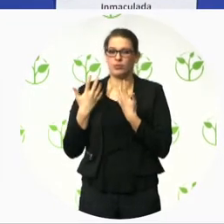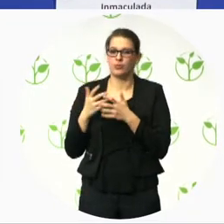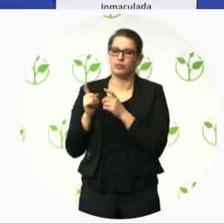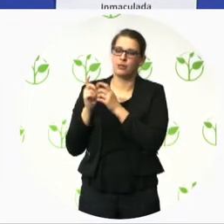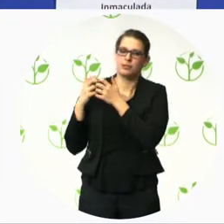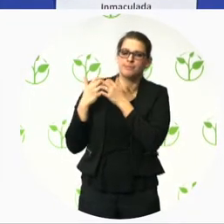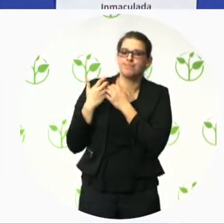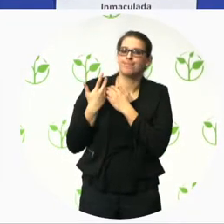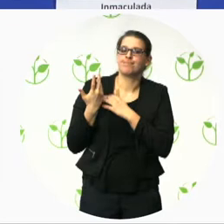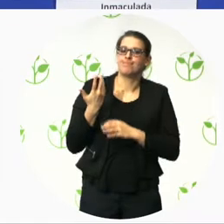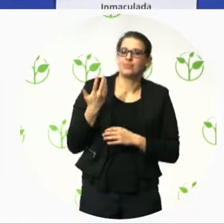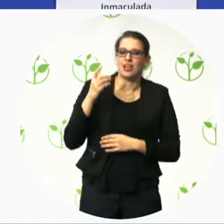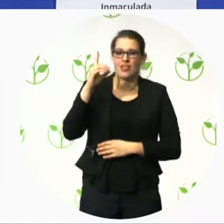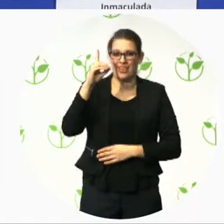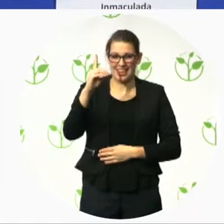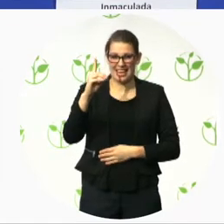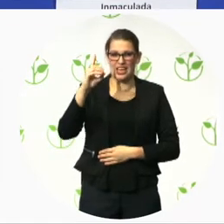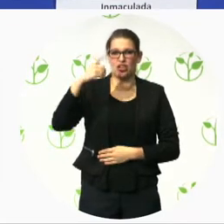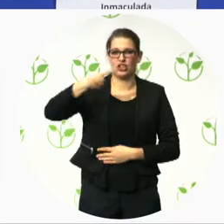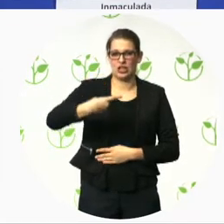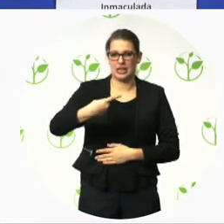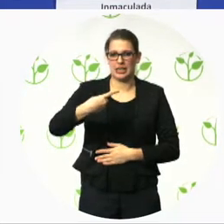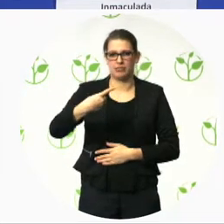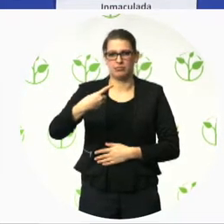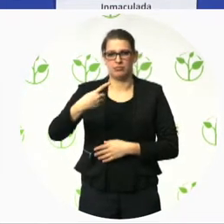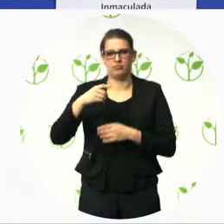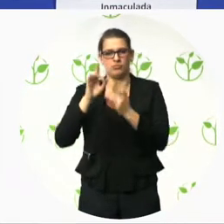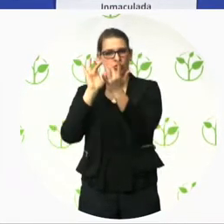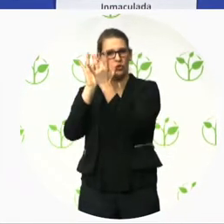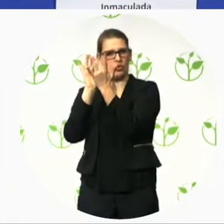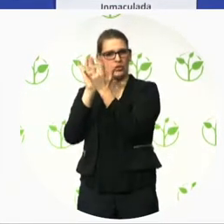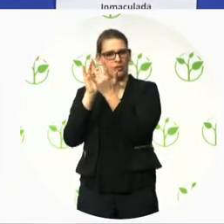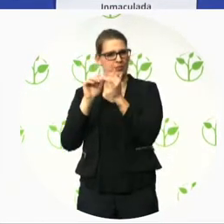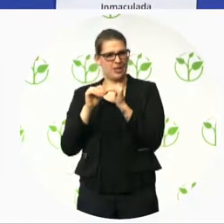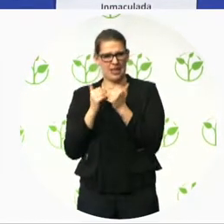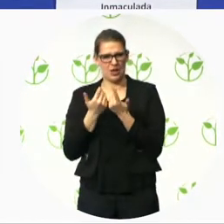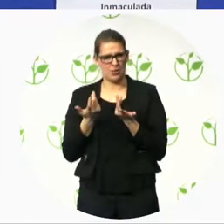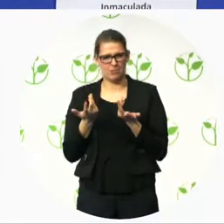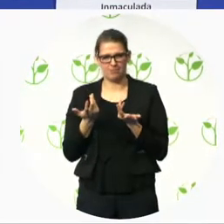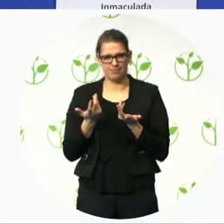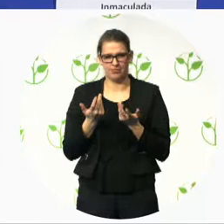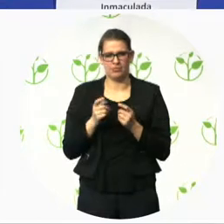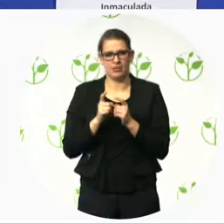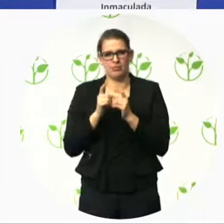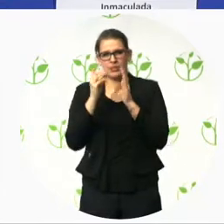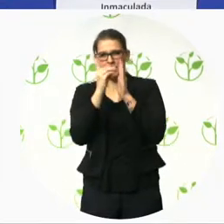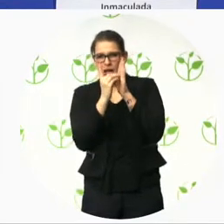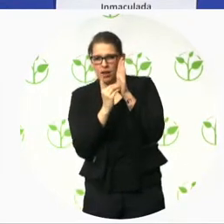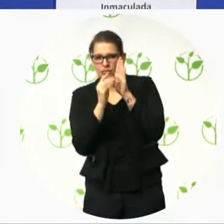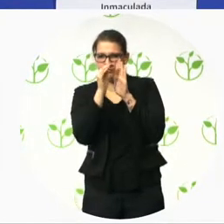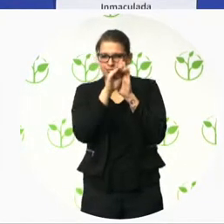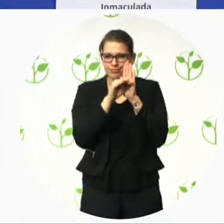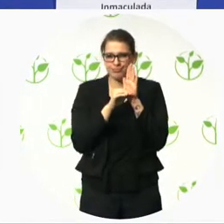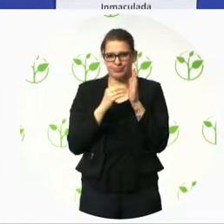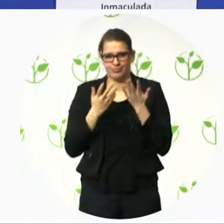speakers in this booklet. So all I'm going to tell you about Kent is that she has a very, very heavy responsibility, a